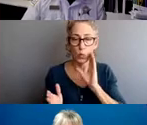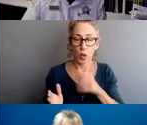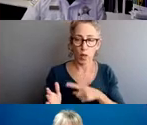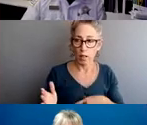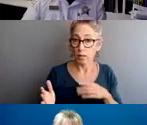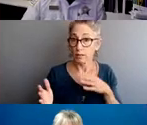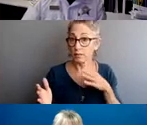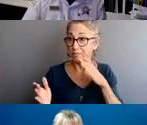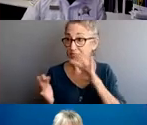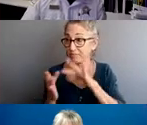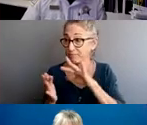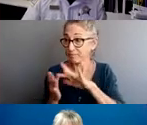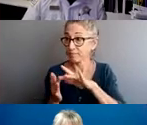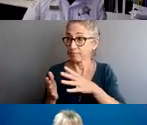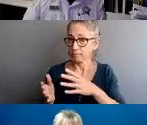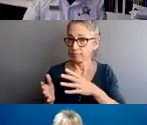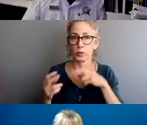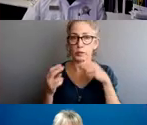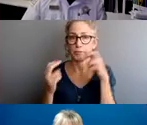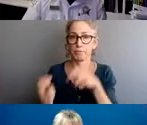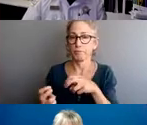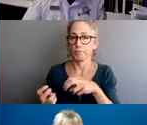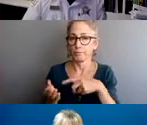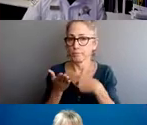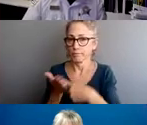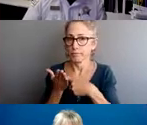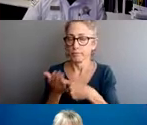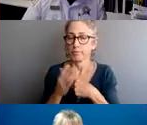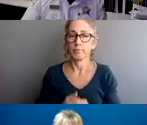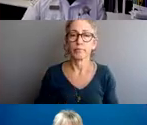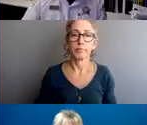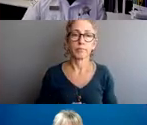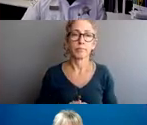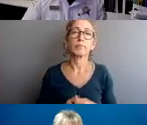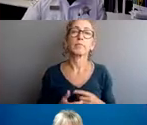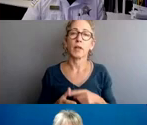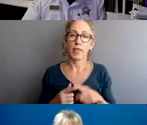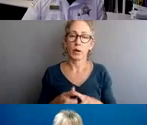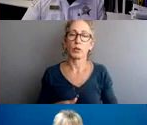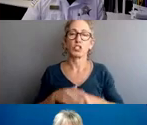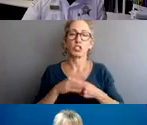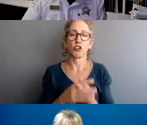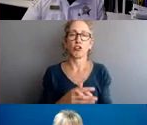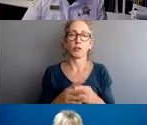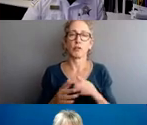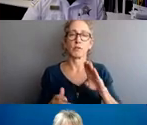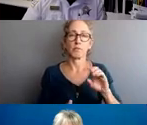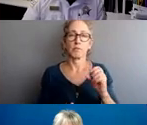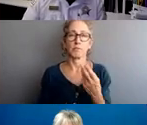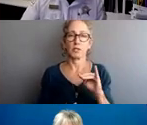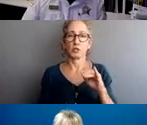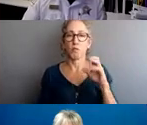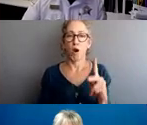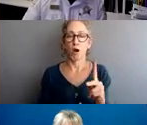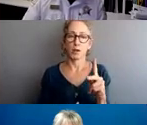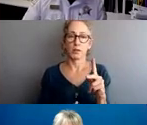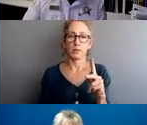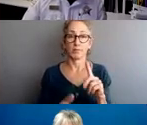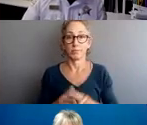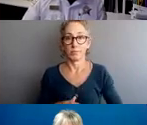Then the policy describes benchmarks and timeliness standards for the completion of the investigation themselves